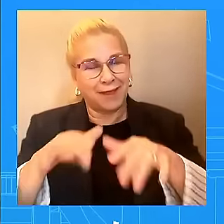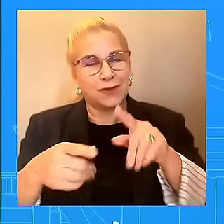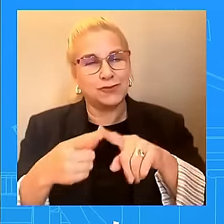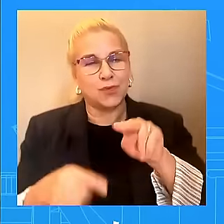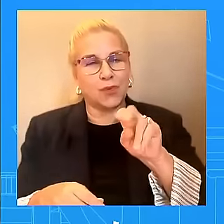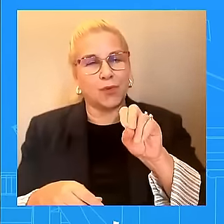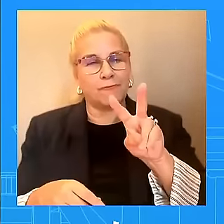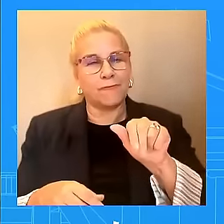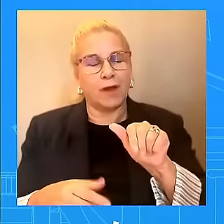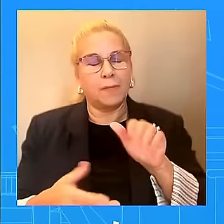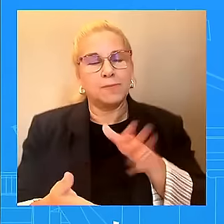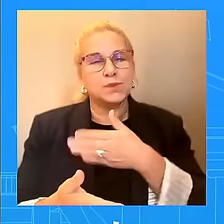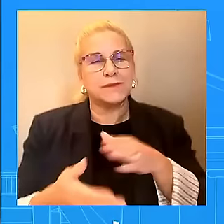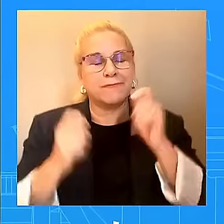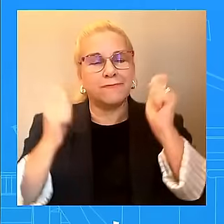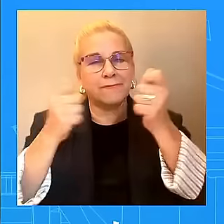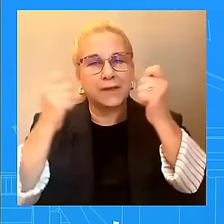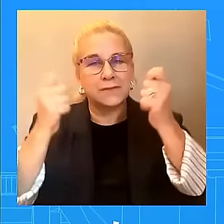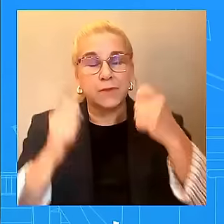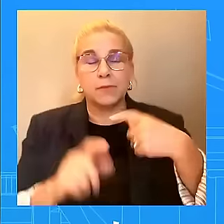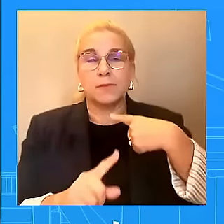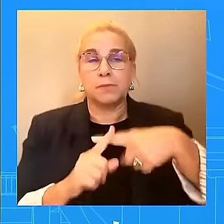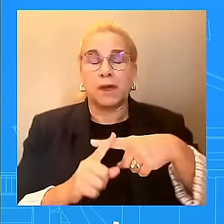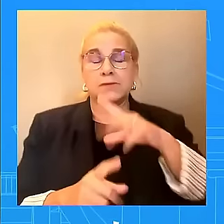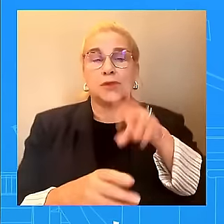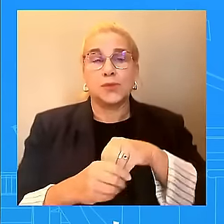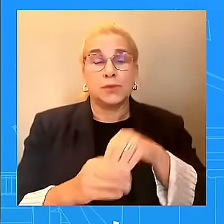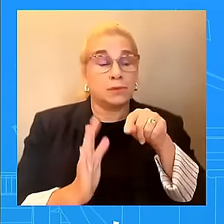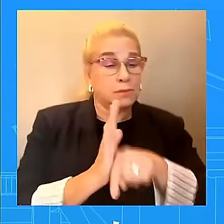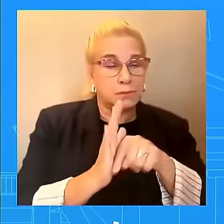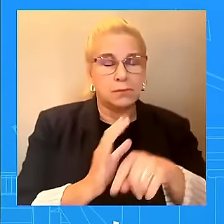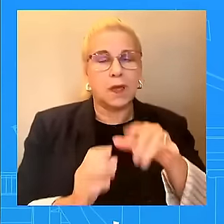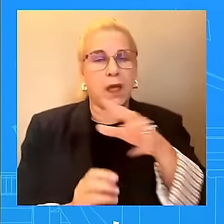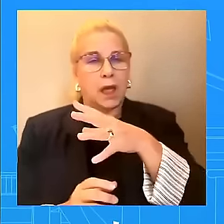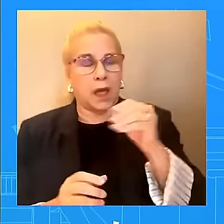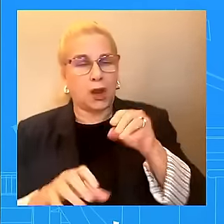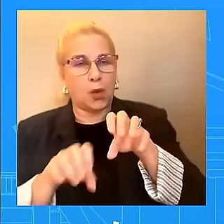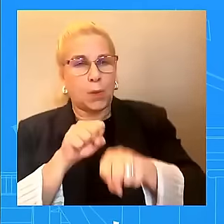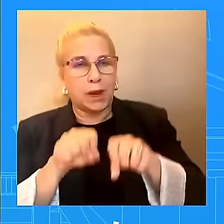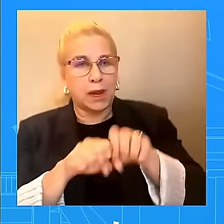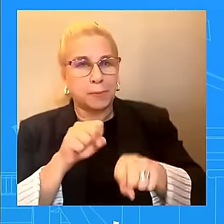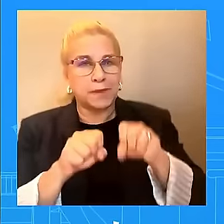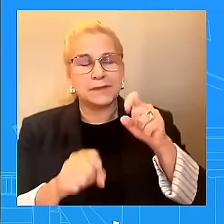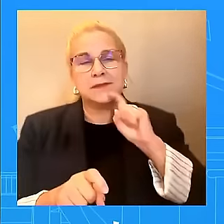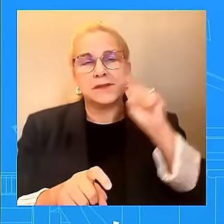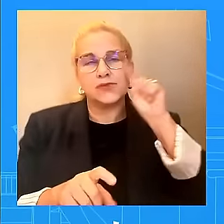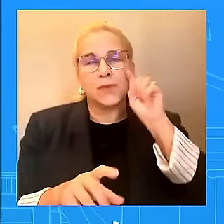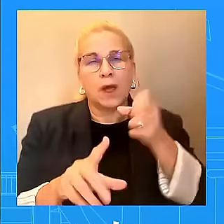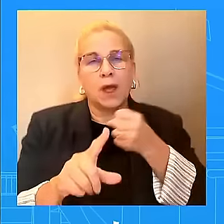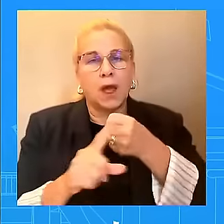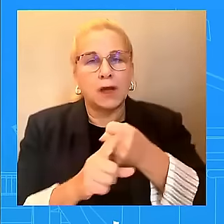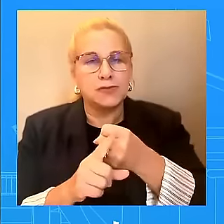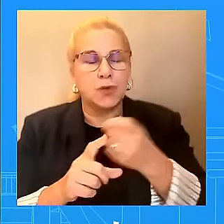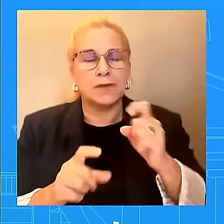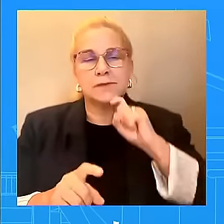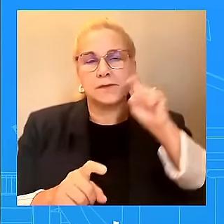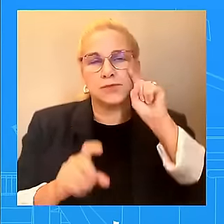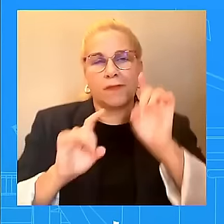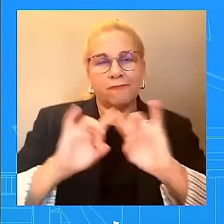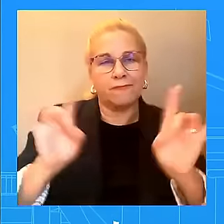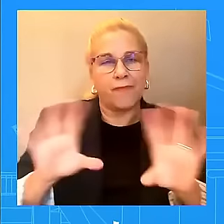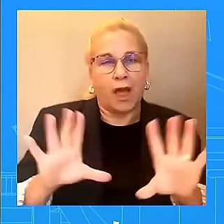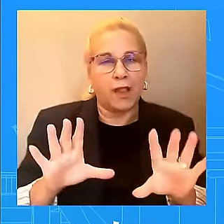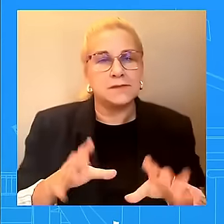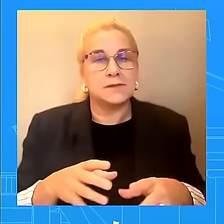In many cases, these terrorists recorded their acts of barbarity and carnage, chilling,